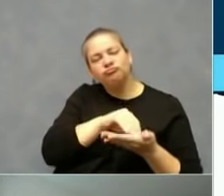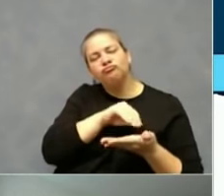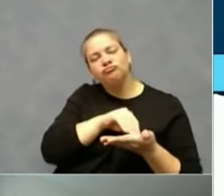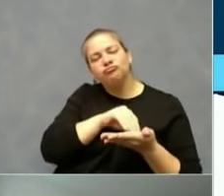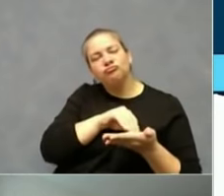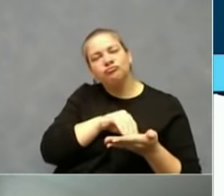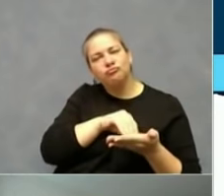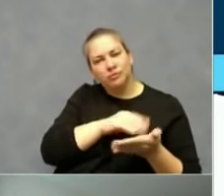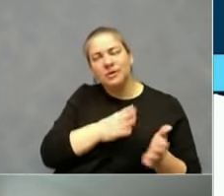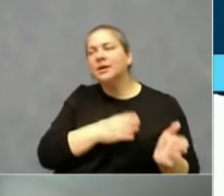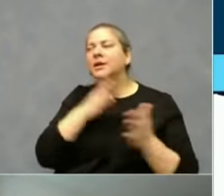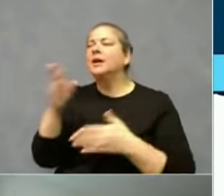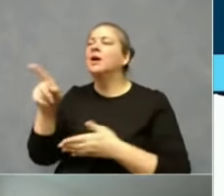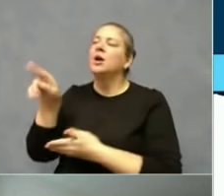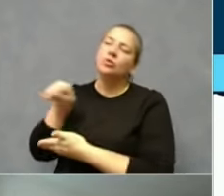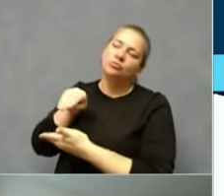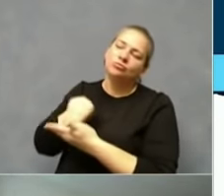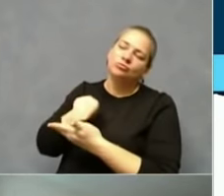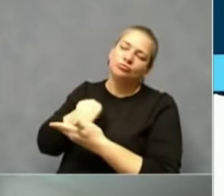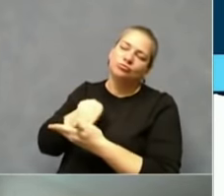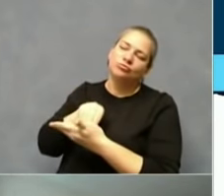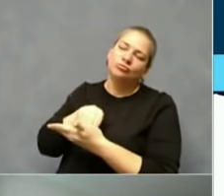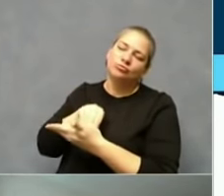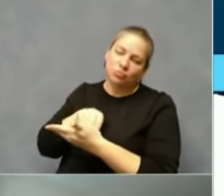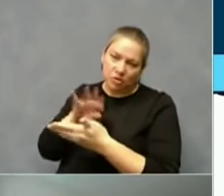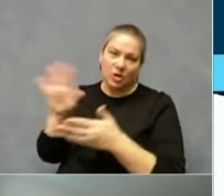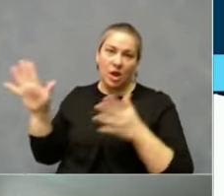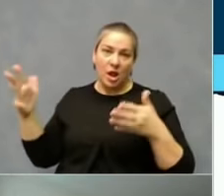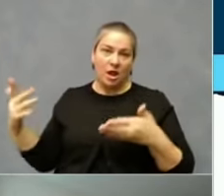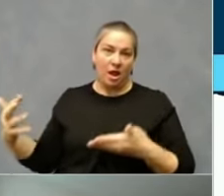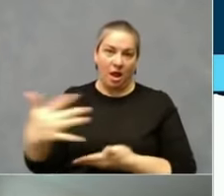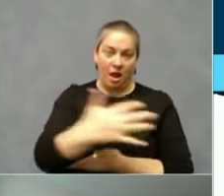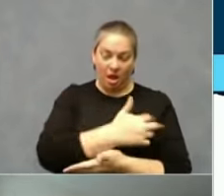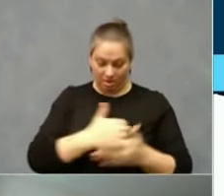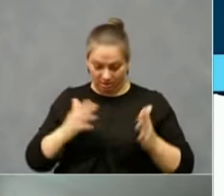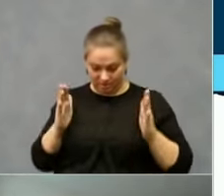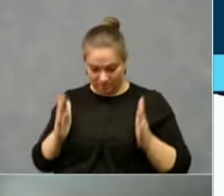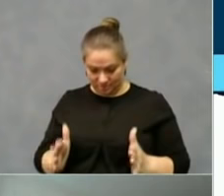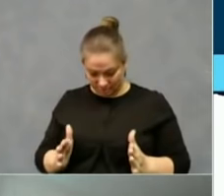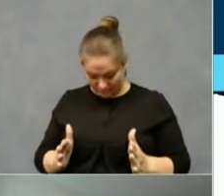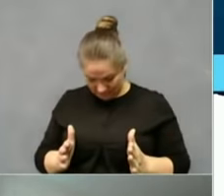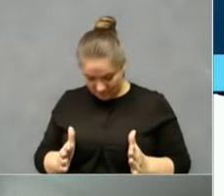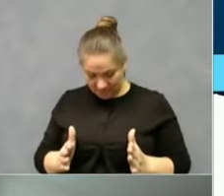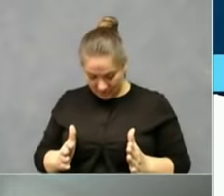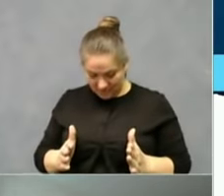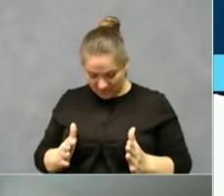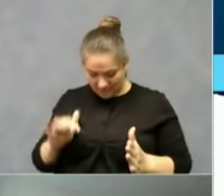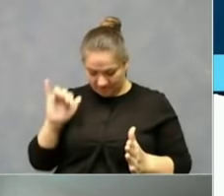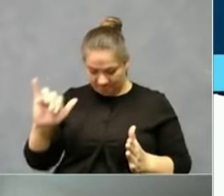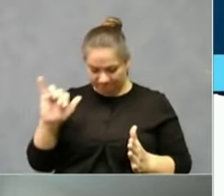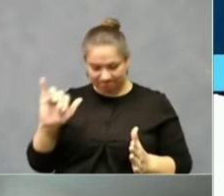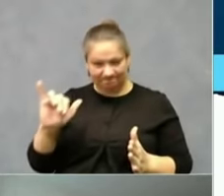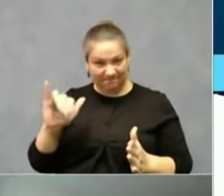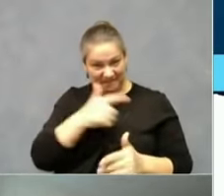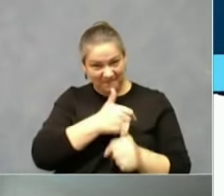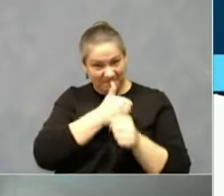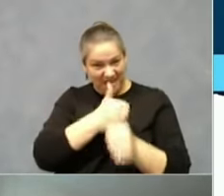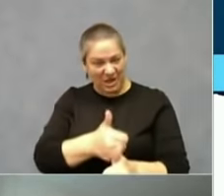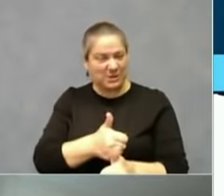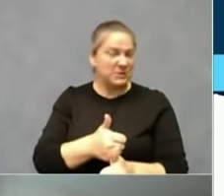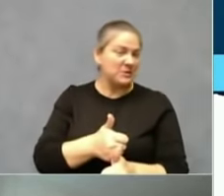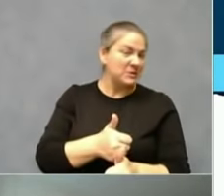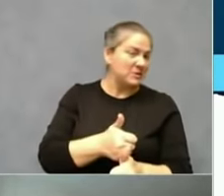much lower than we would have liked to see in a variety of different types of settings in the Louisville area. That it was